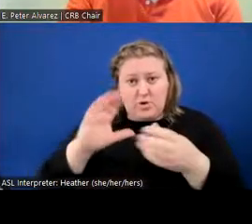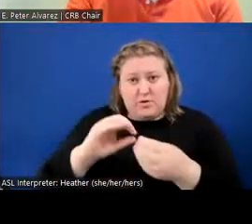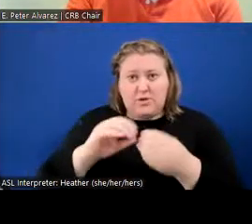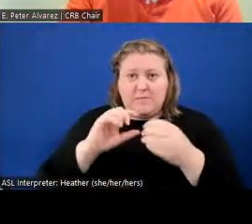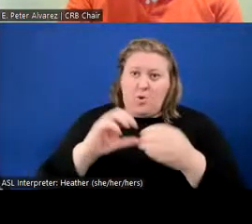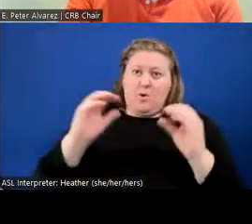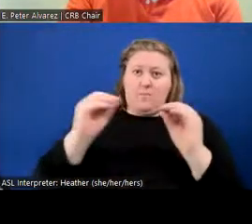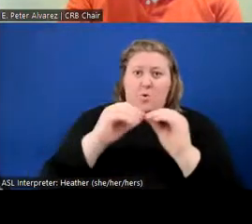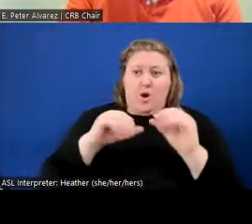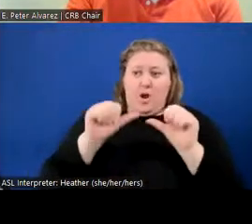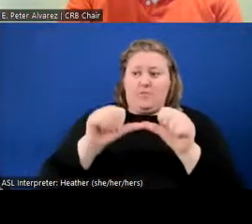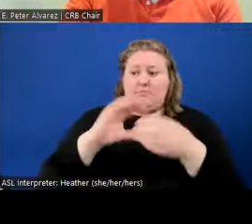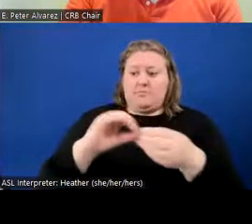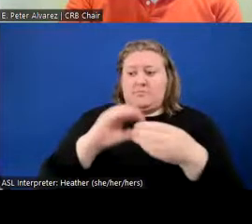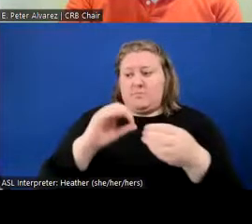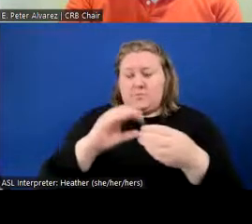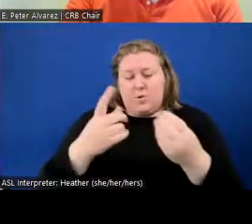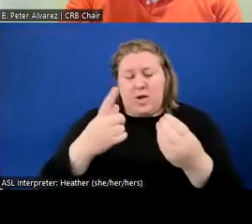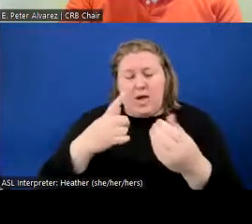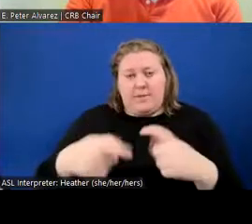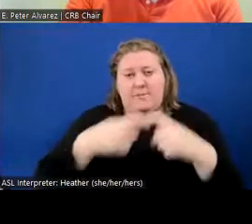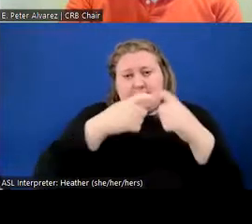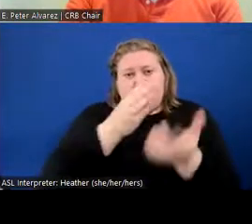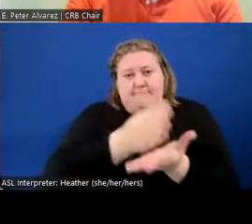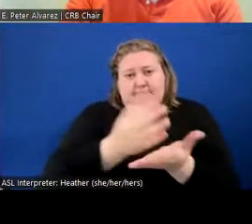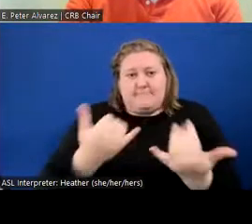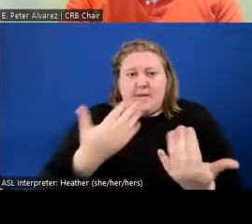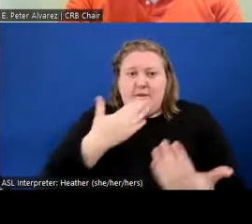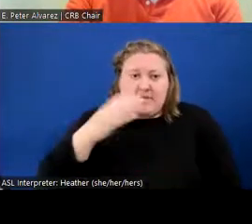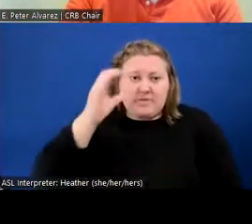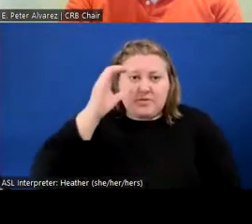so I'm going to decline to say anything further. Thank you for hearing me.